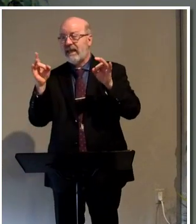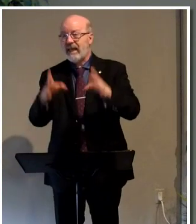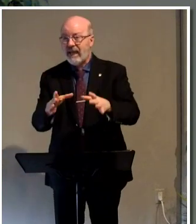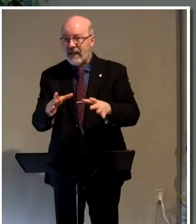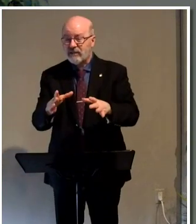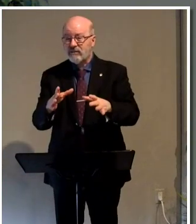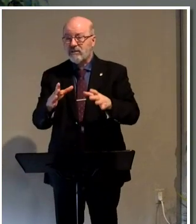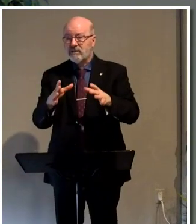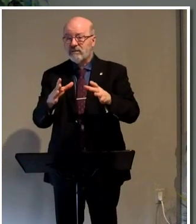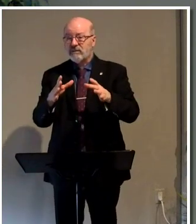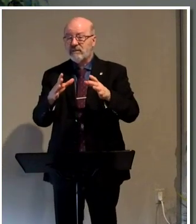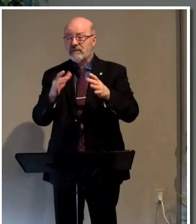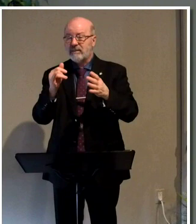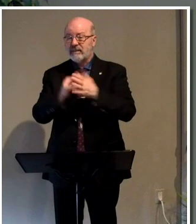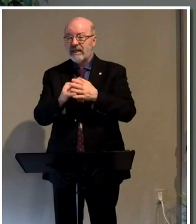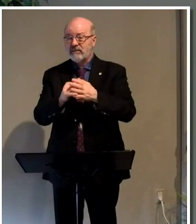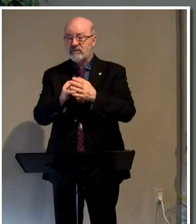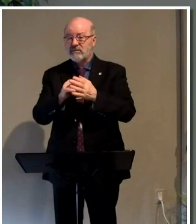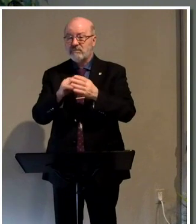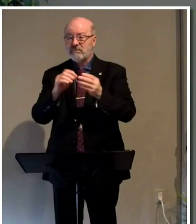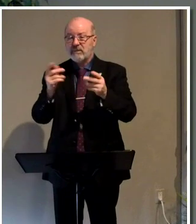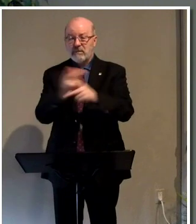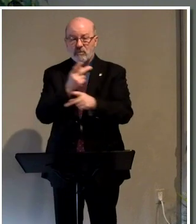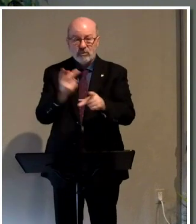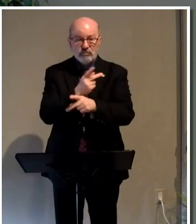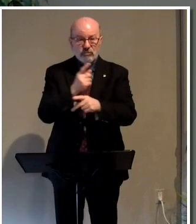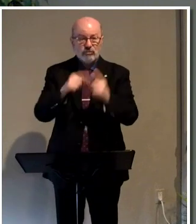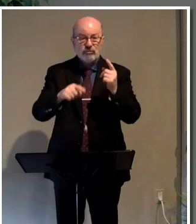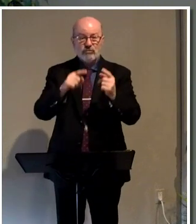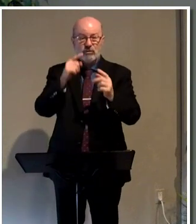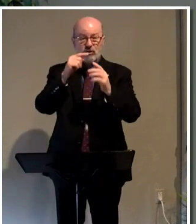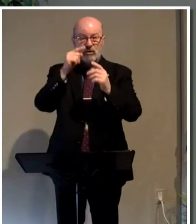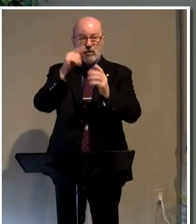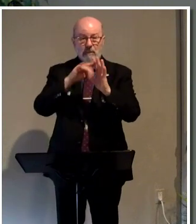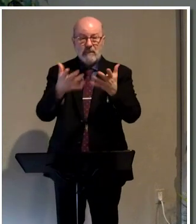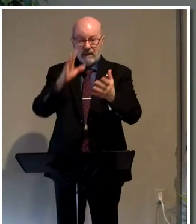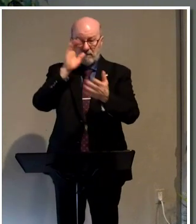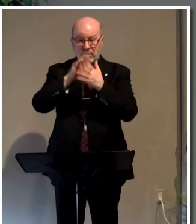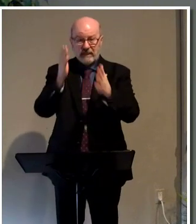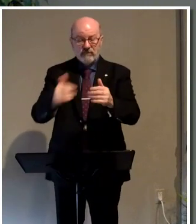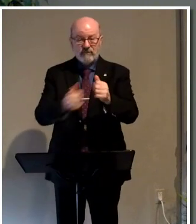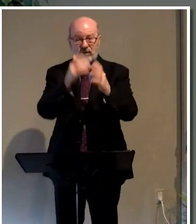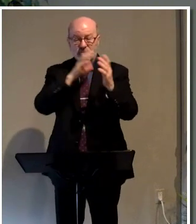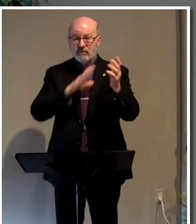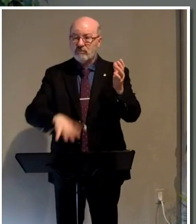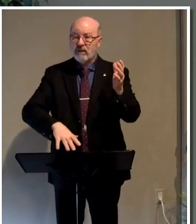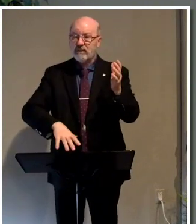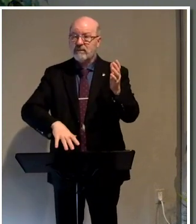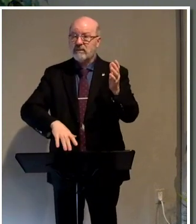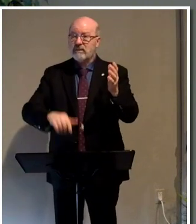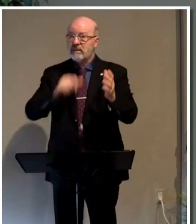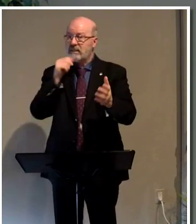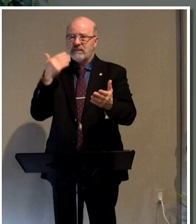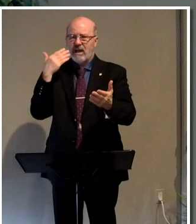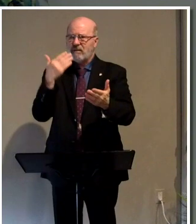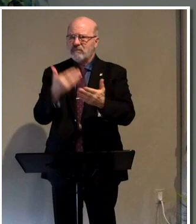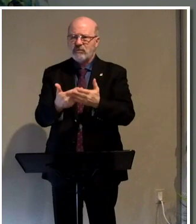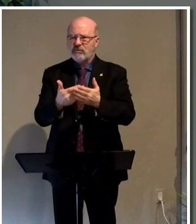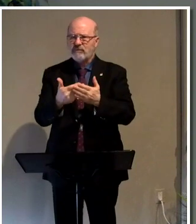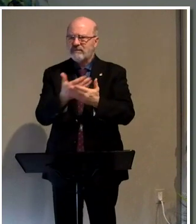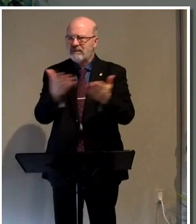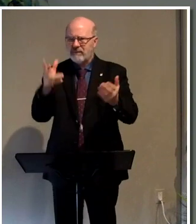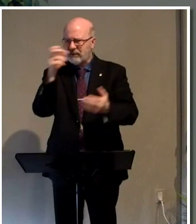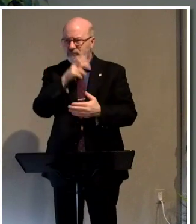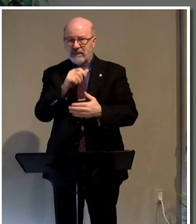growing towards genuine Bible believers and followers of Christ isn't evidence of anything strange. It's not